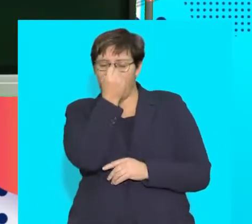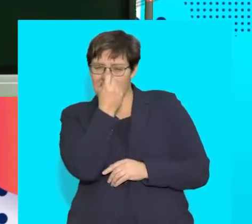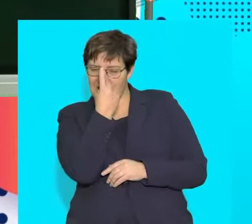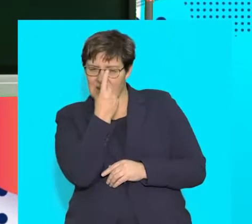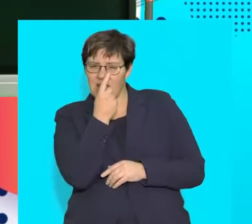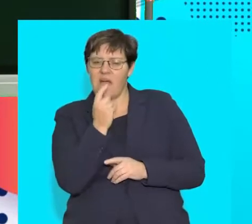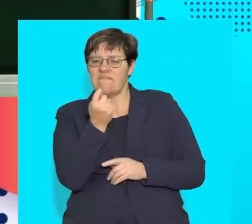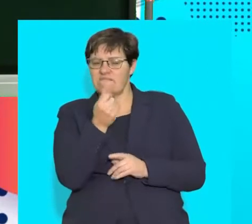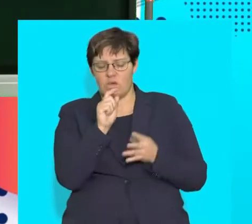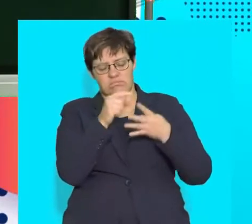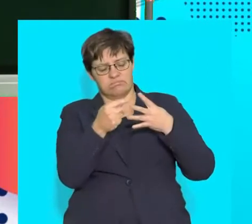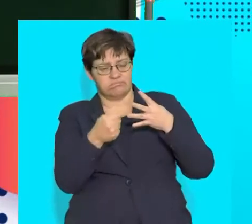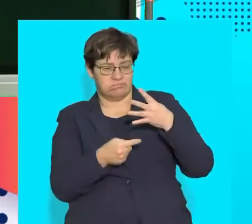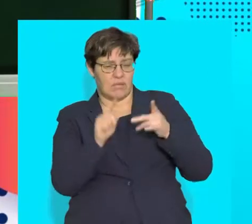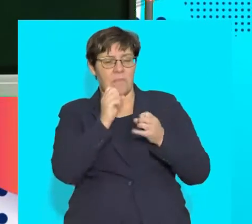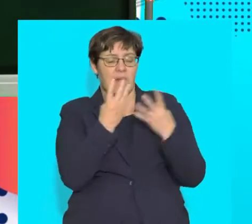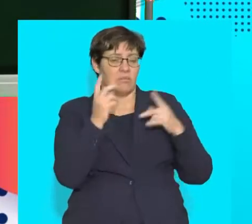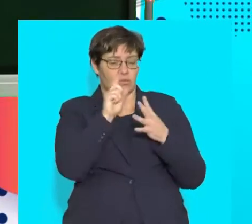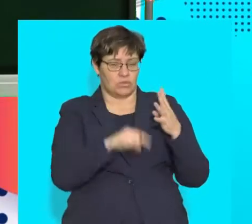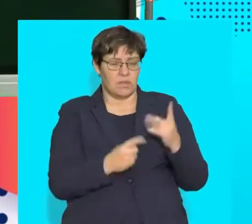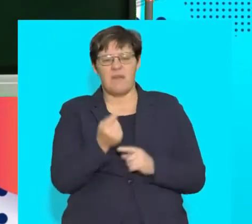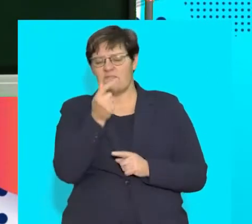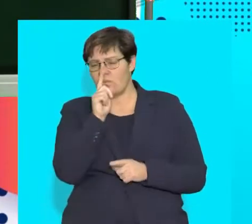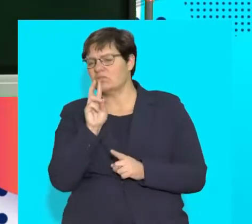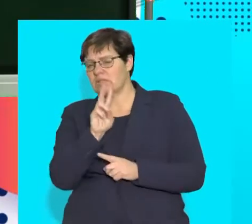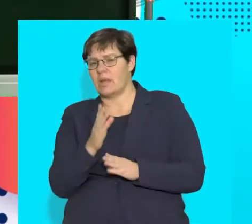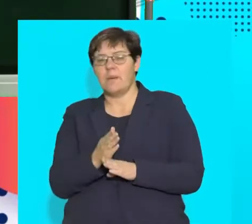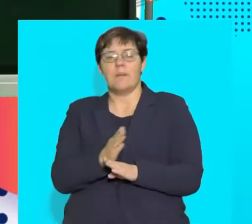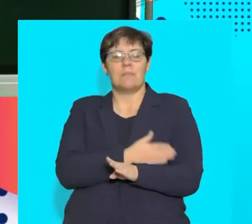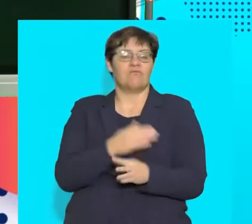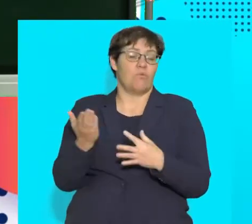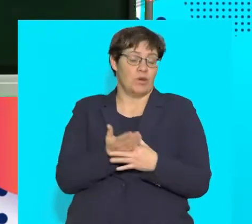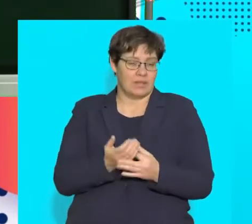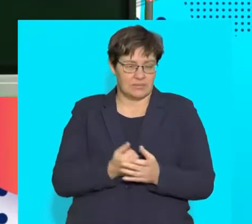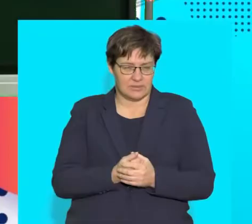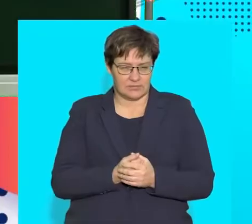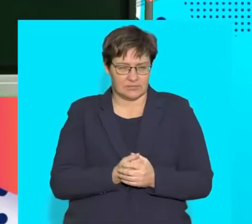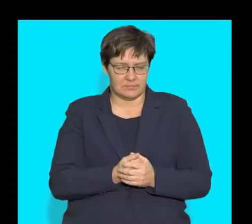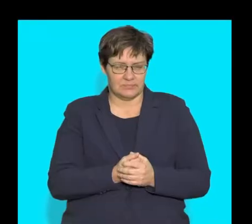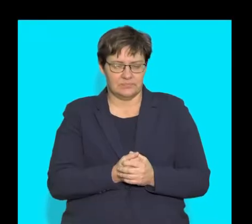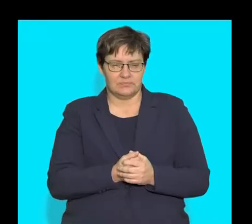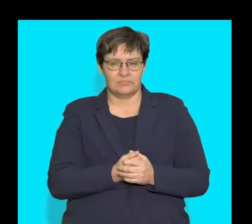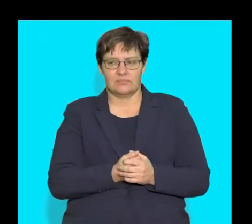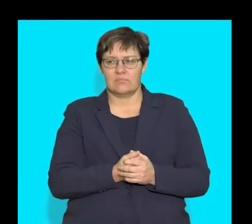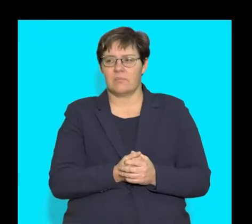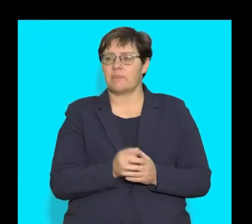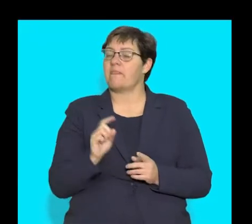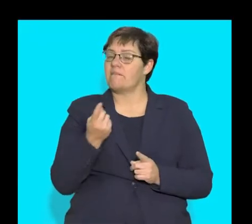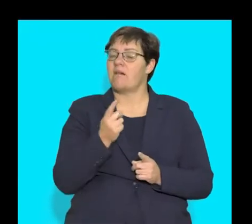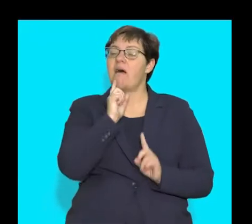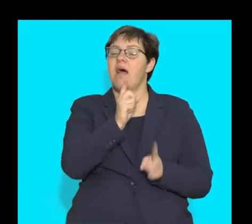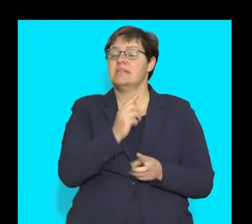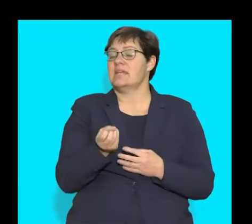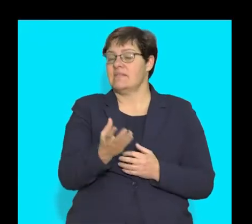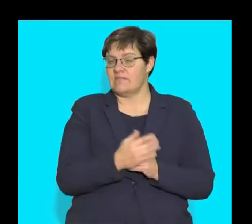some of our understanding to a few multiple choice questions. I've put in a few. Let's try that before we get into a break. So there are various